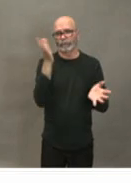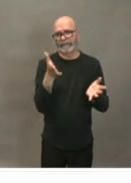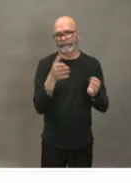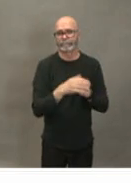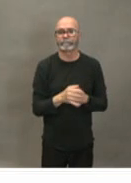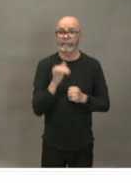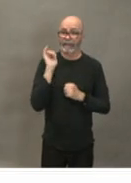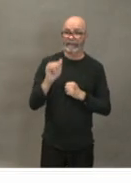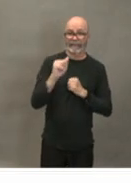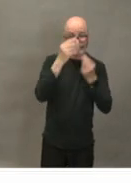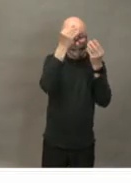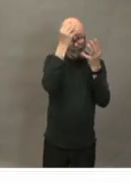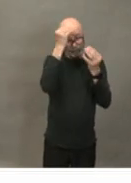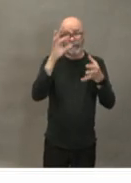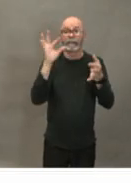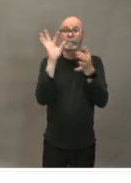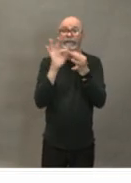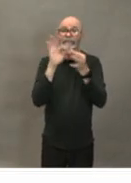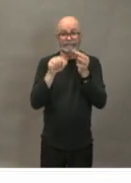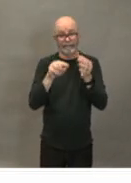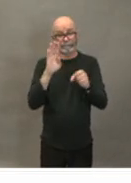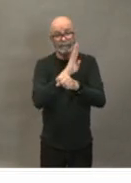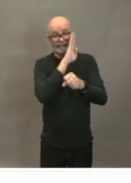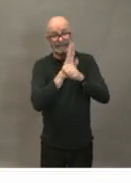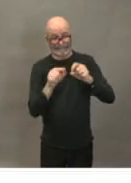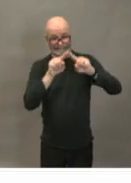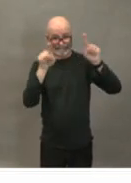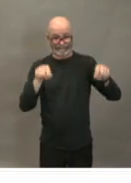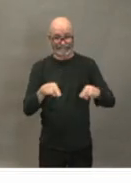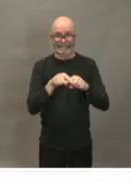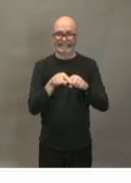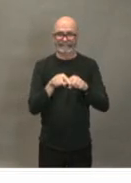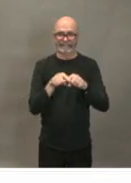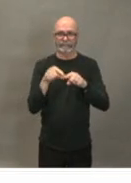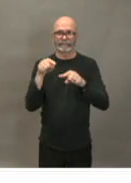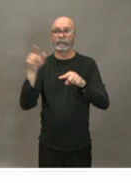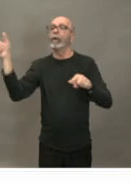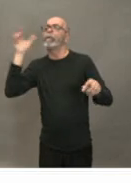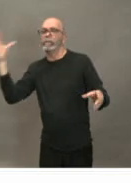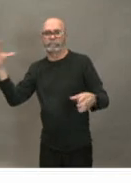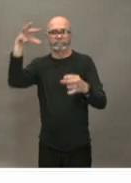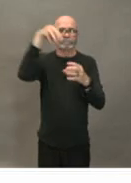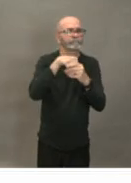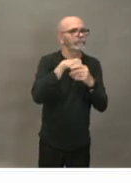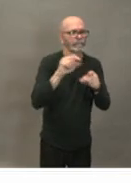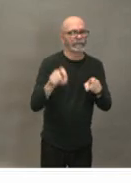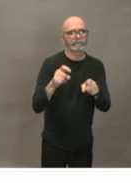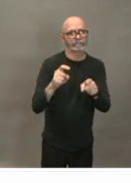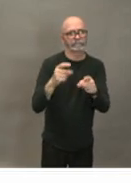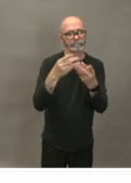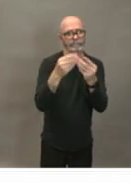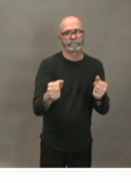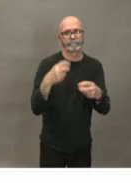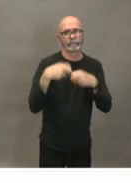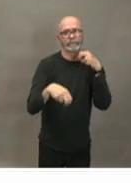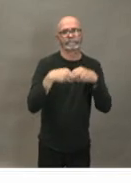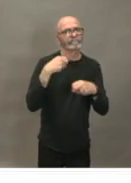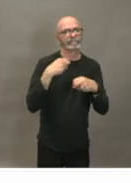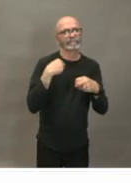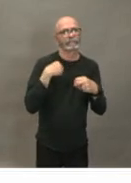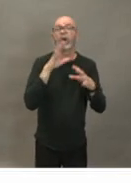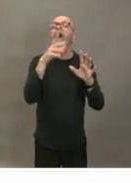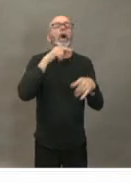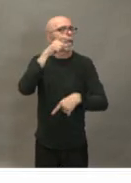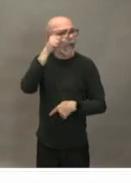uh really asking businesses to be part of the solution here first of all we do not need sick notes we